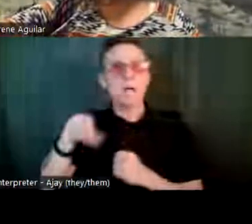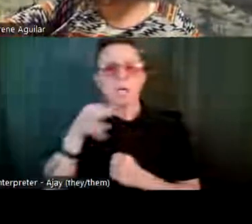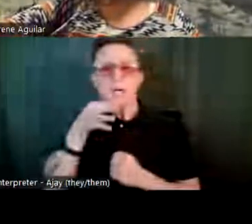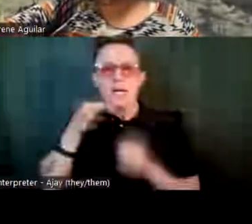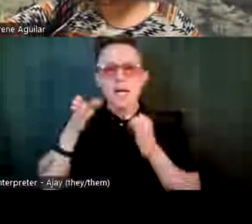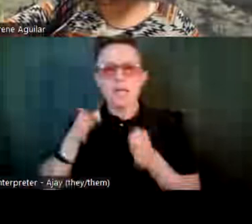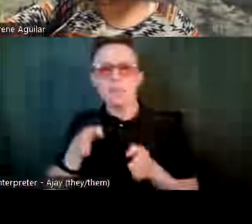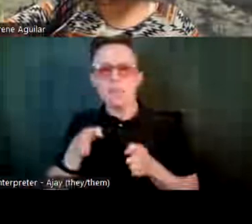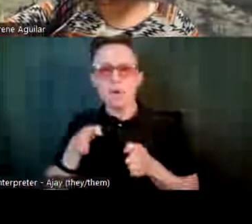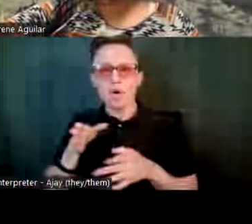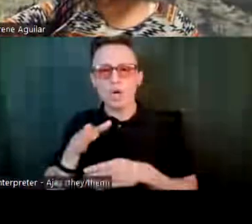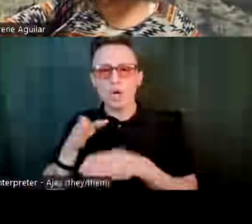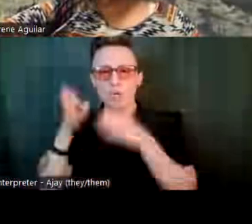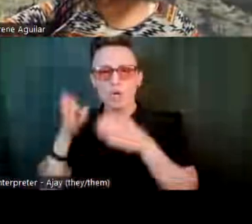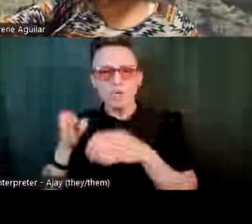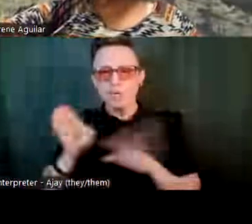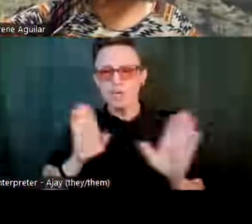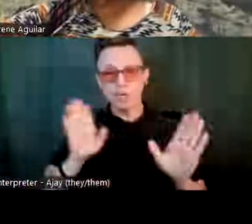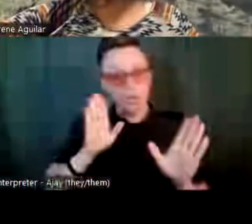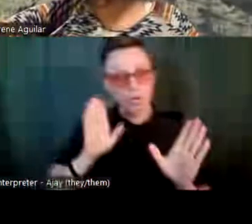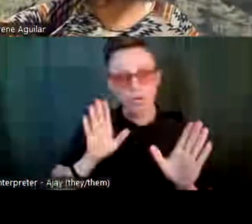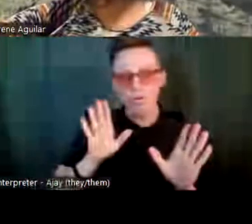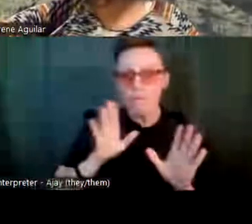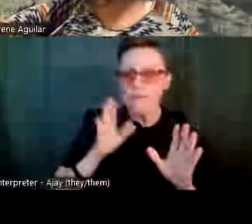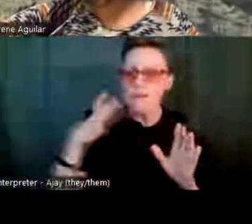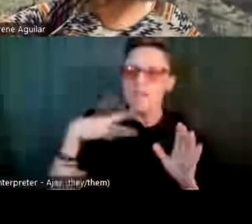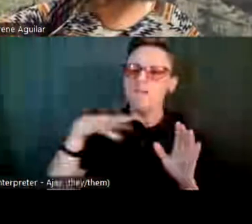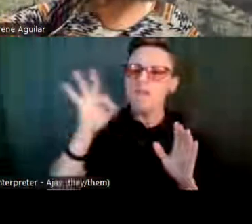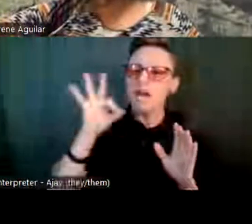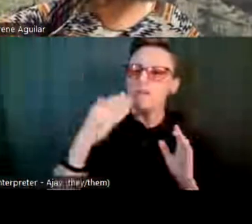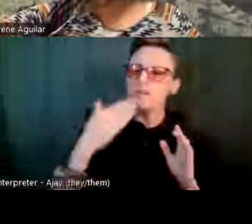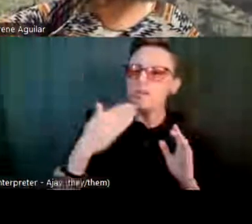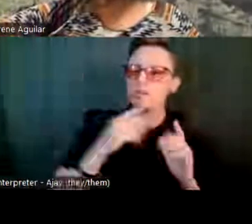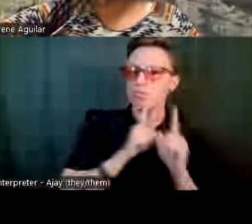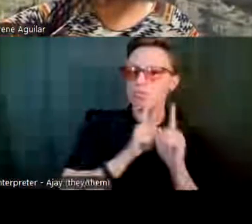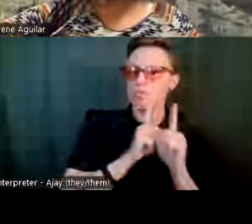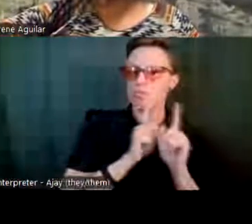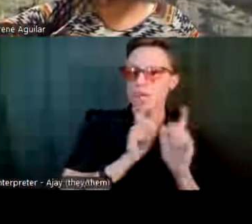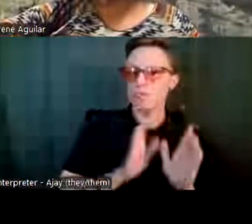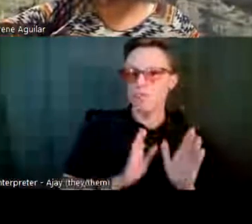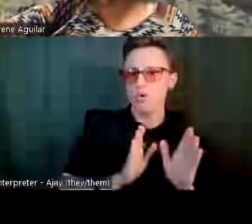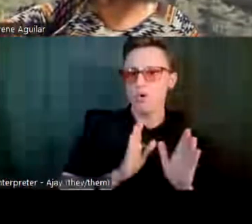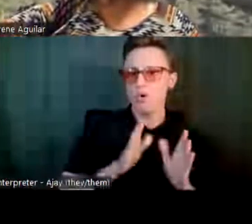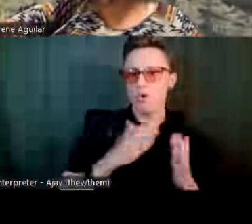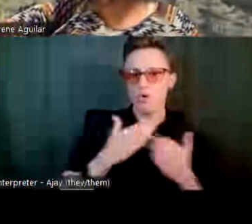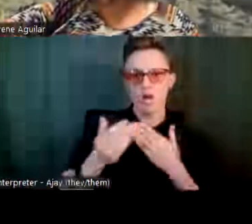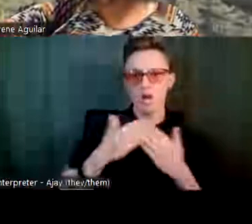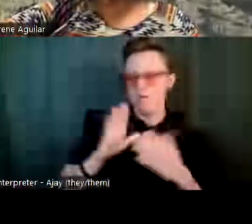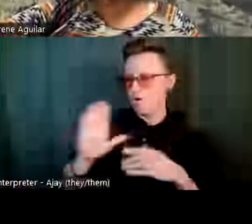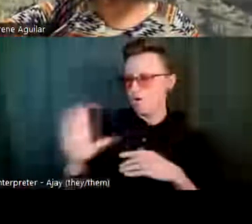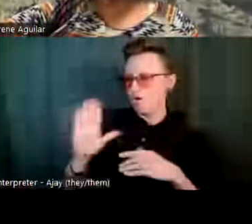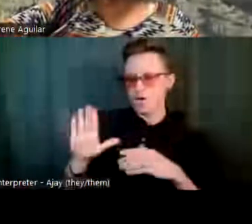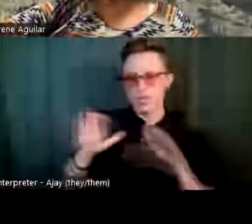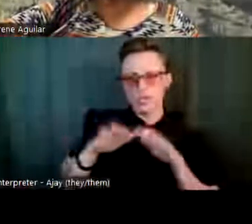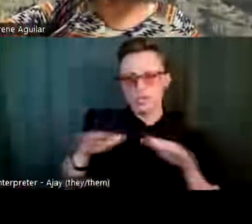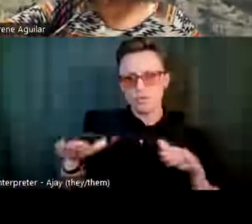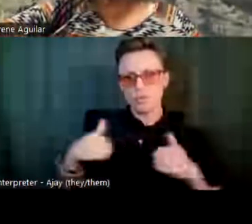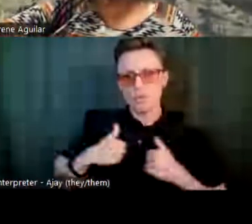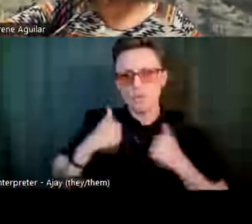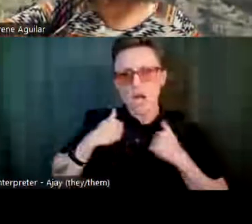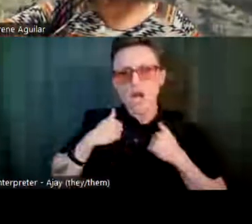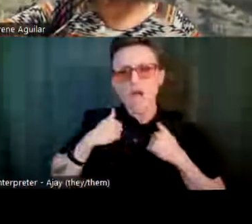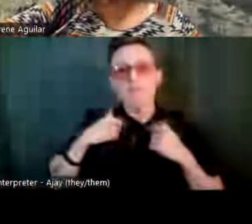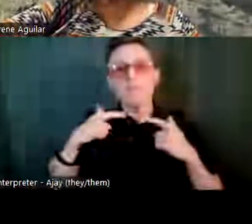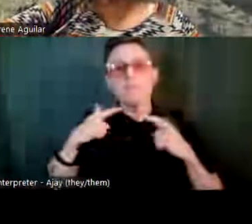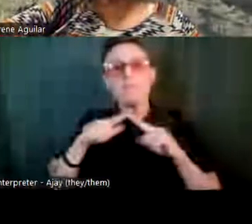think a caring, just like a caring mentor, a caring person in their life and our kids' life, but especially the teachers makes all